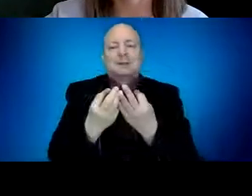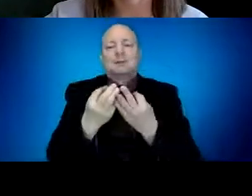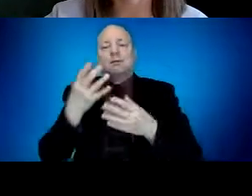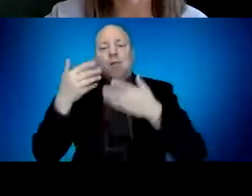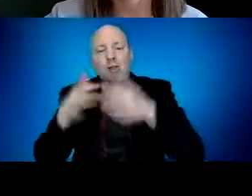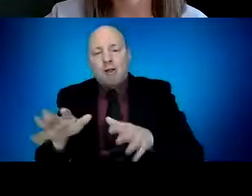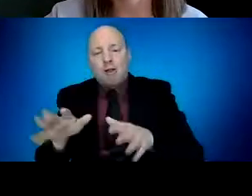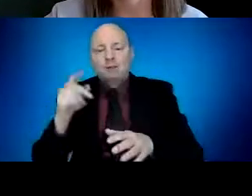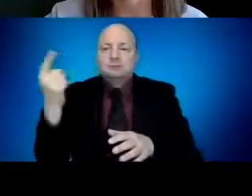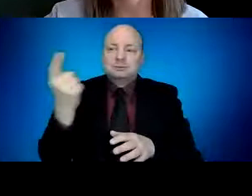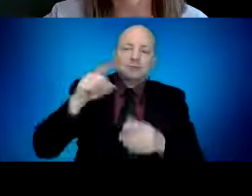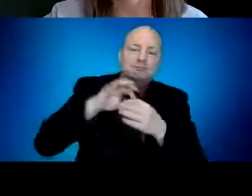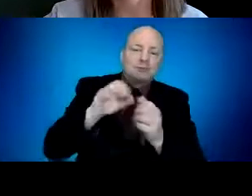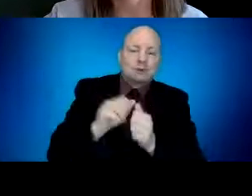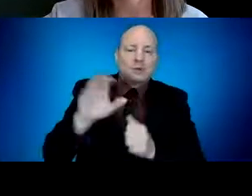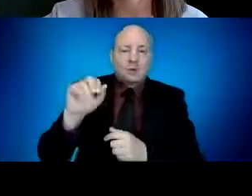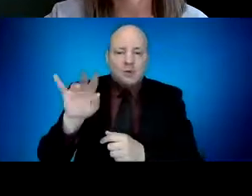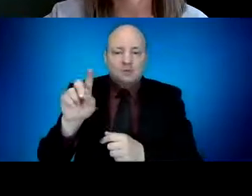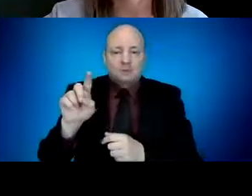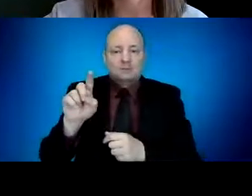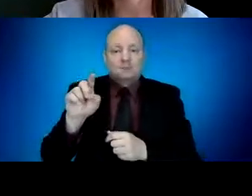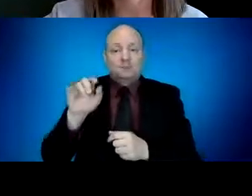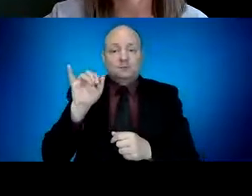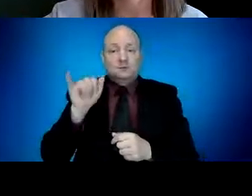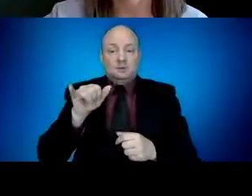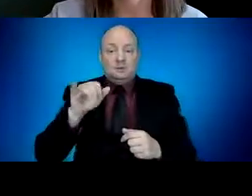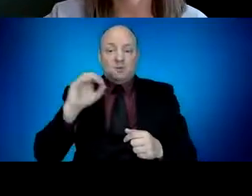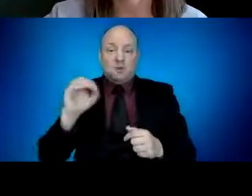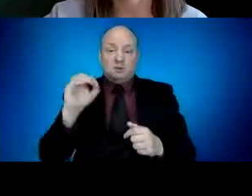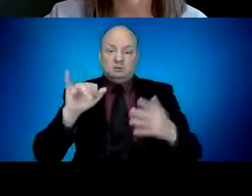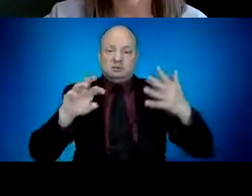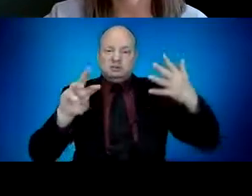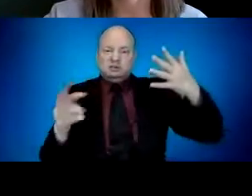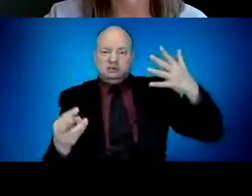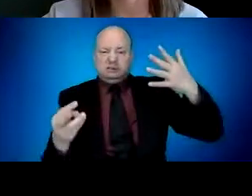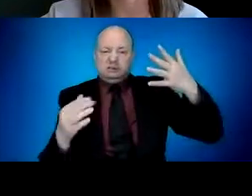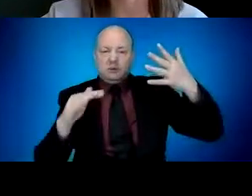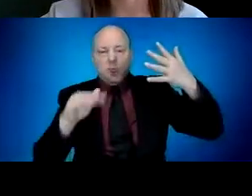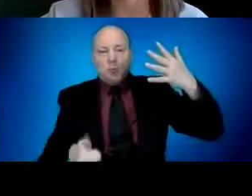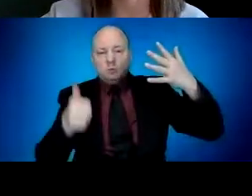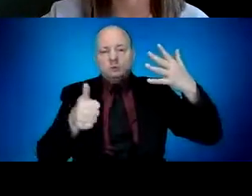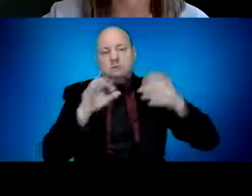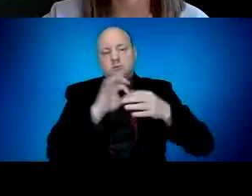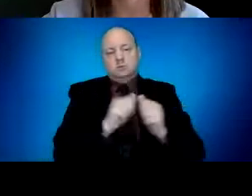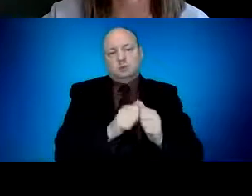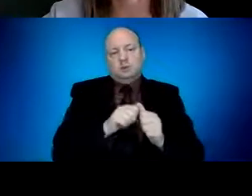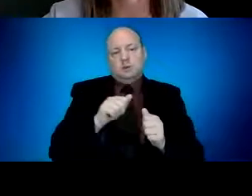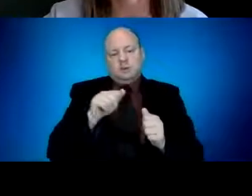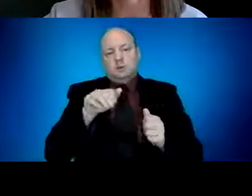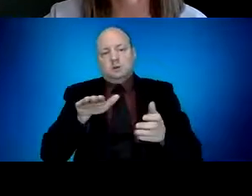U.S. daily deaths for 100,000 people over the last seven days and fifth lowest in cumulative deaths for 100,000 people.